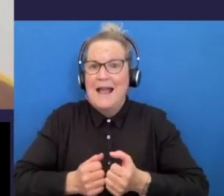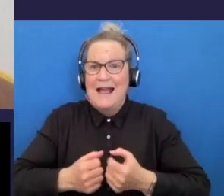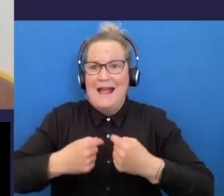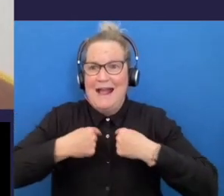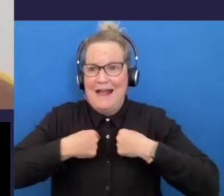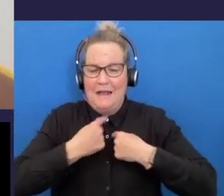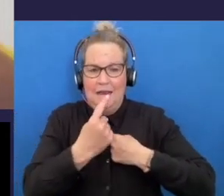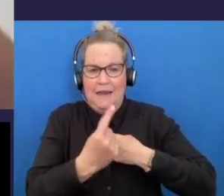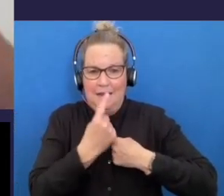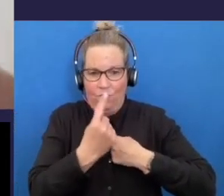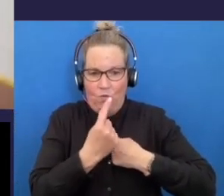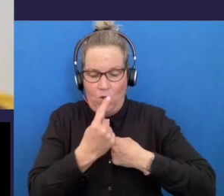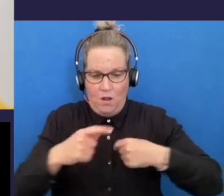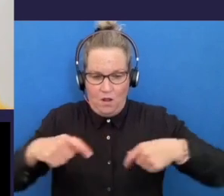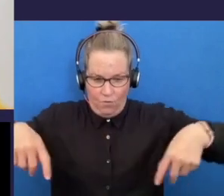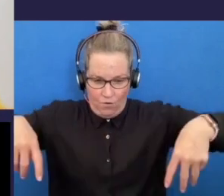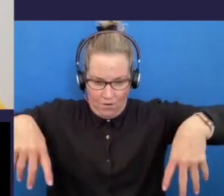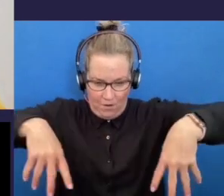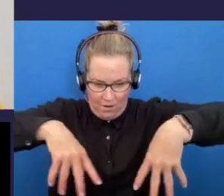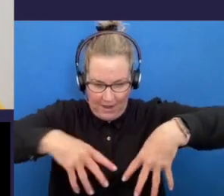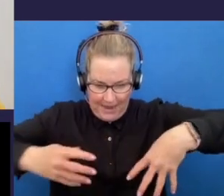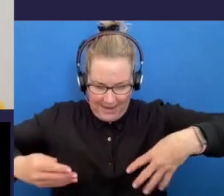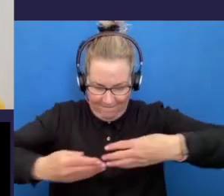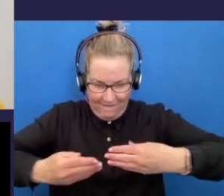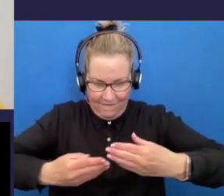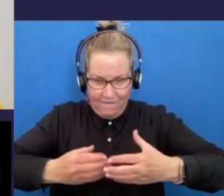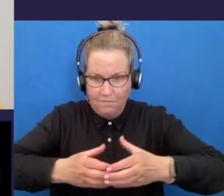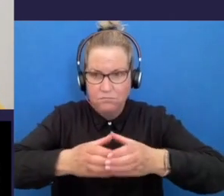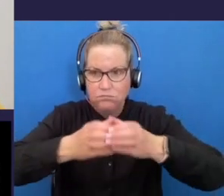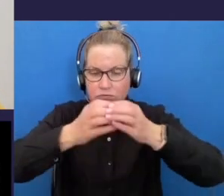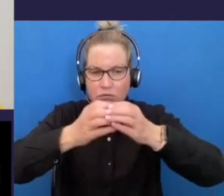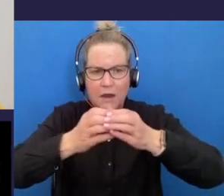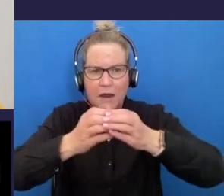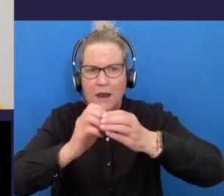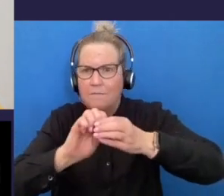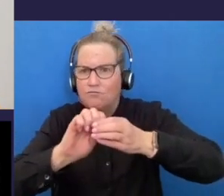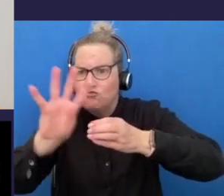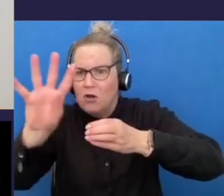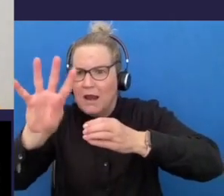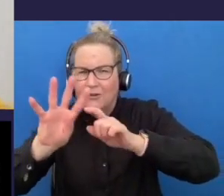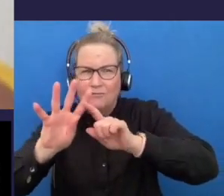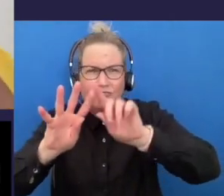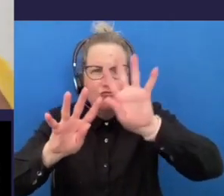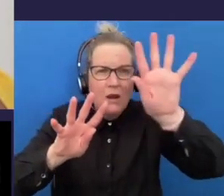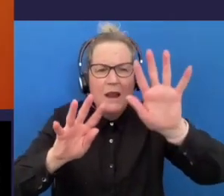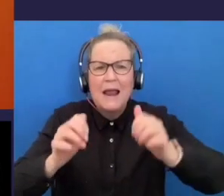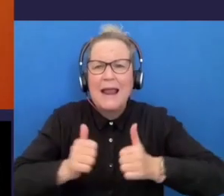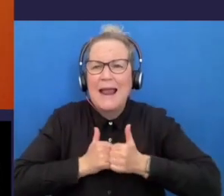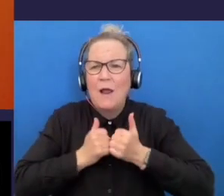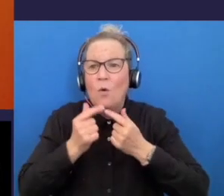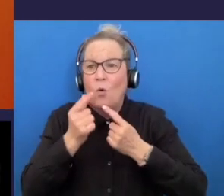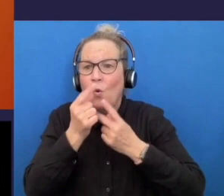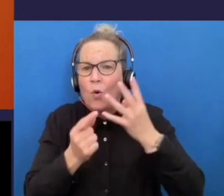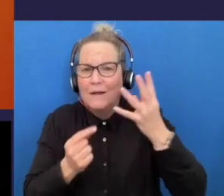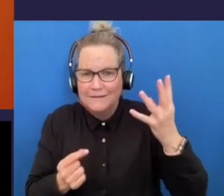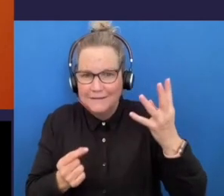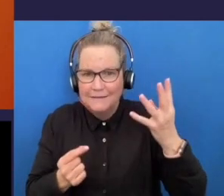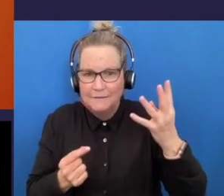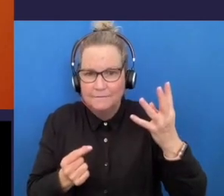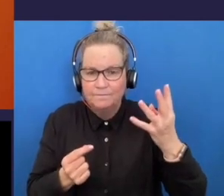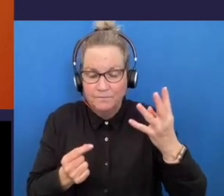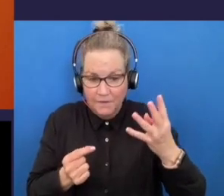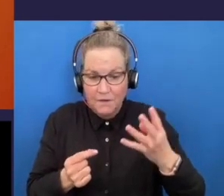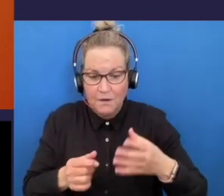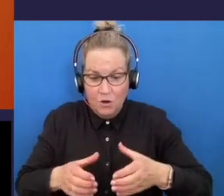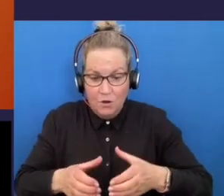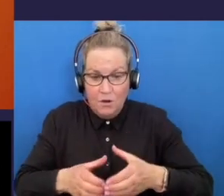people and then the branches are the choices we make so with the branches you get on a fork come to a forky branch make a good choice